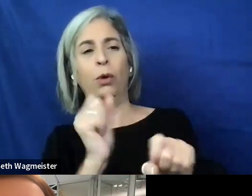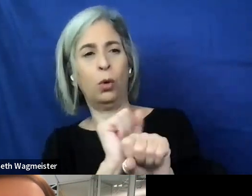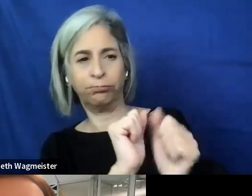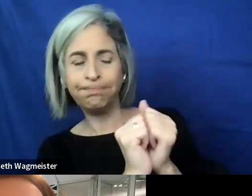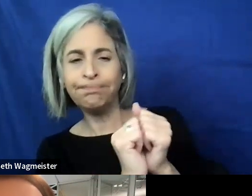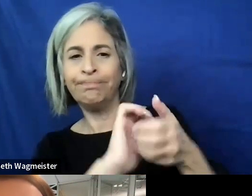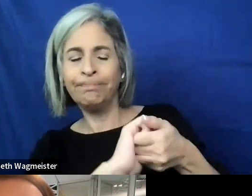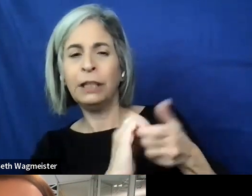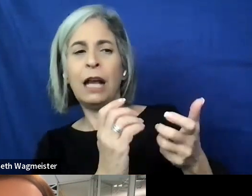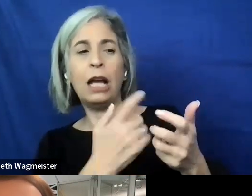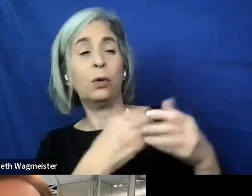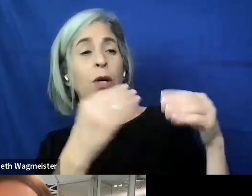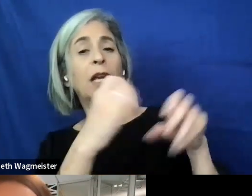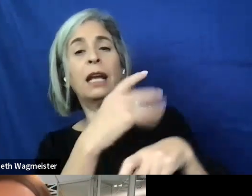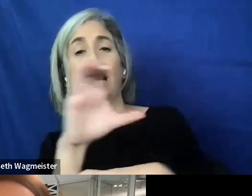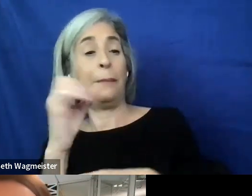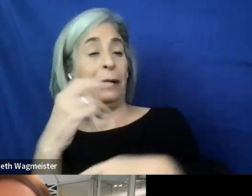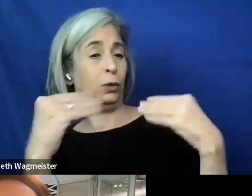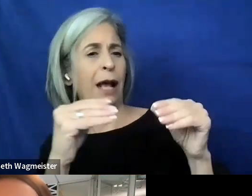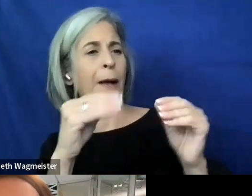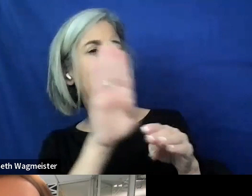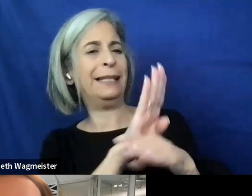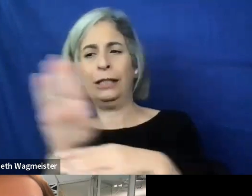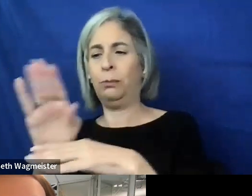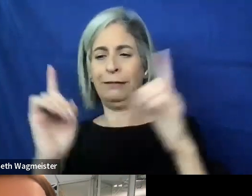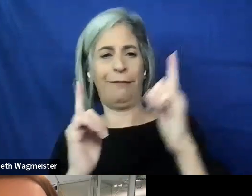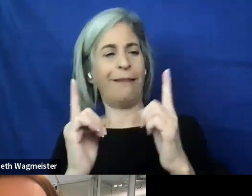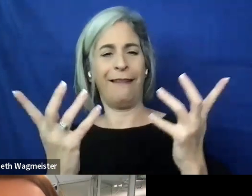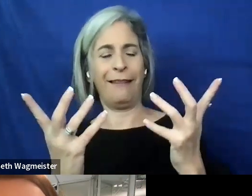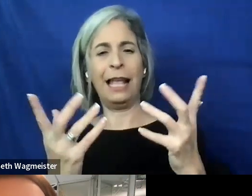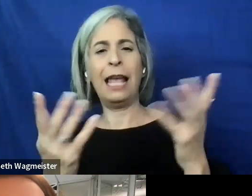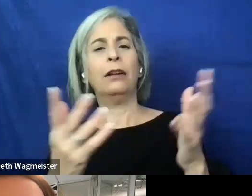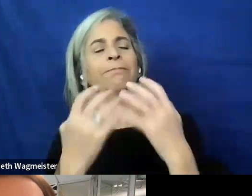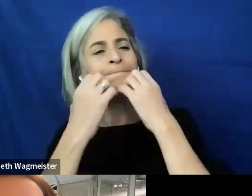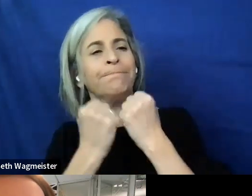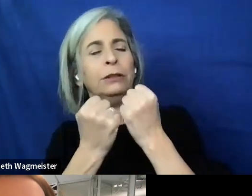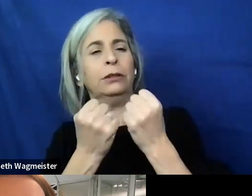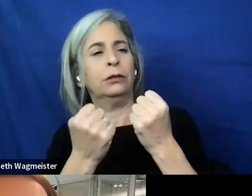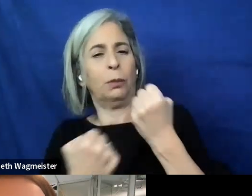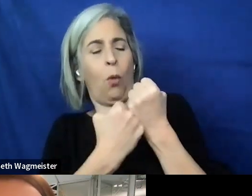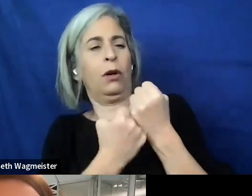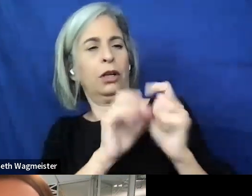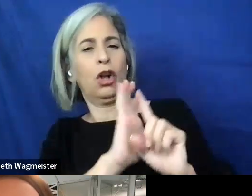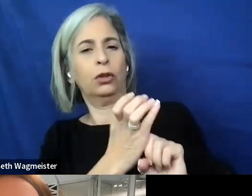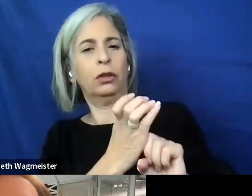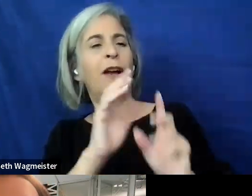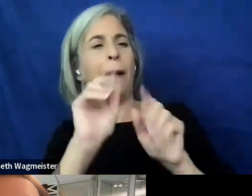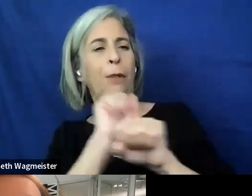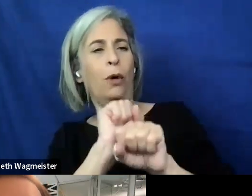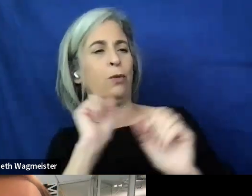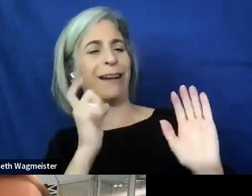we're a company who sell products business to business to foster a culture of employee recognition.